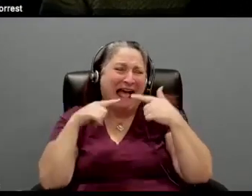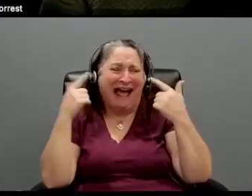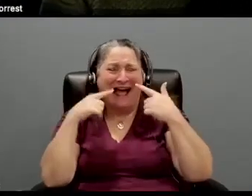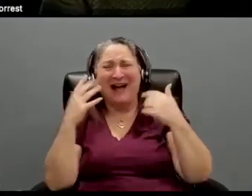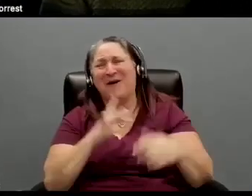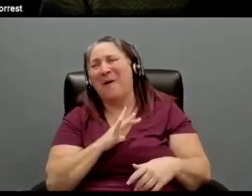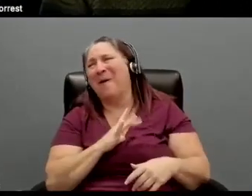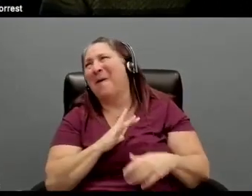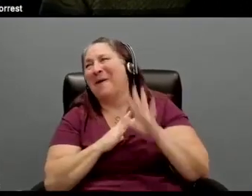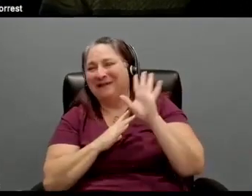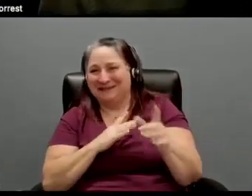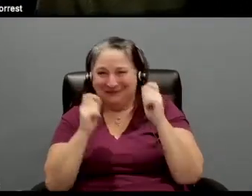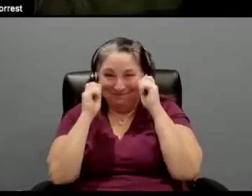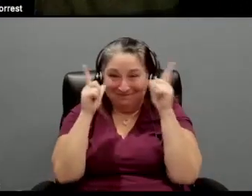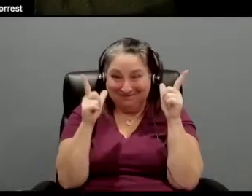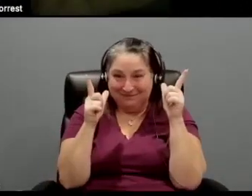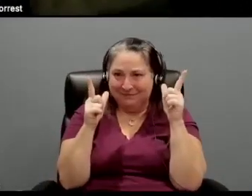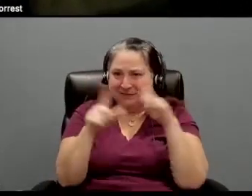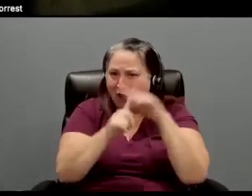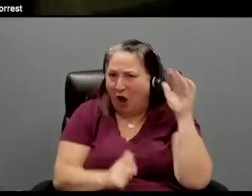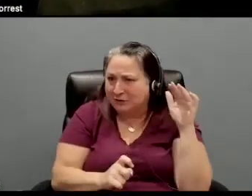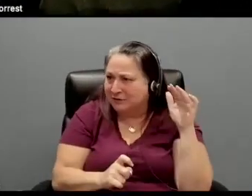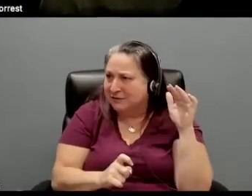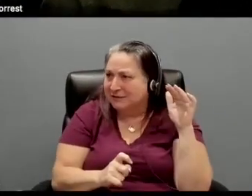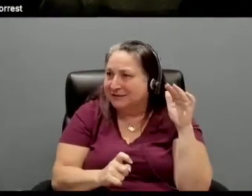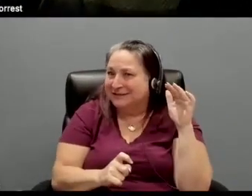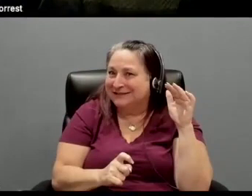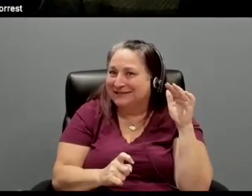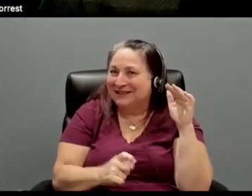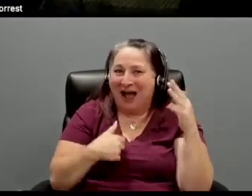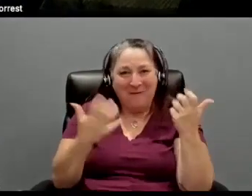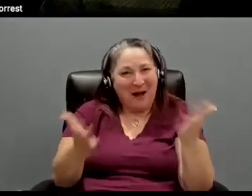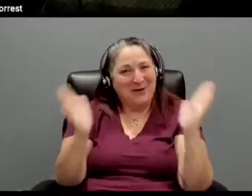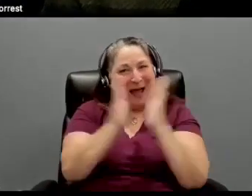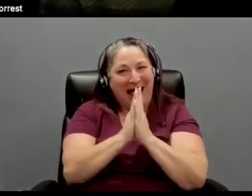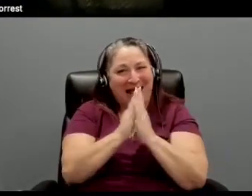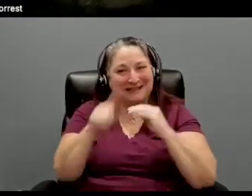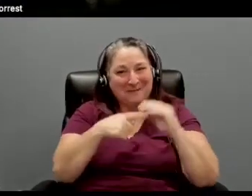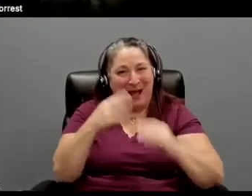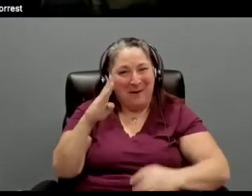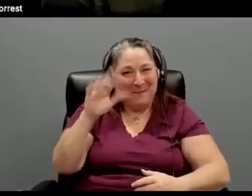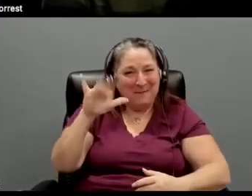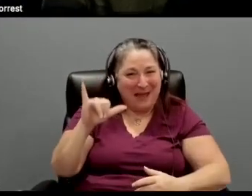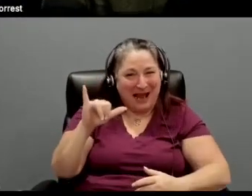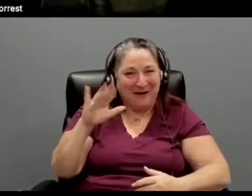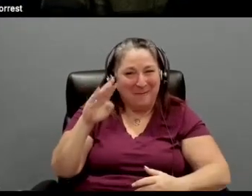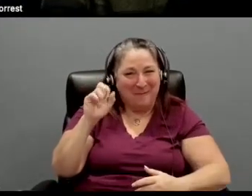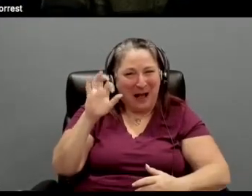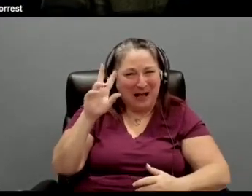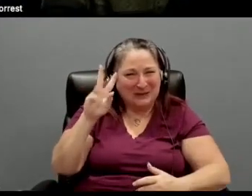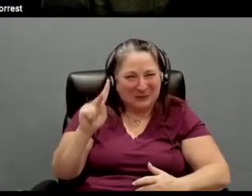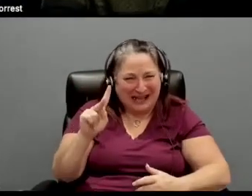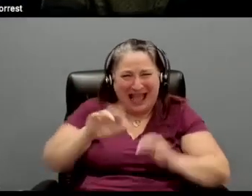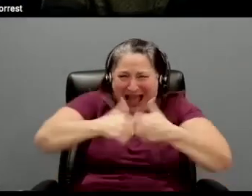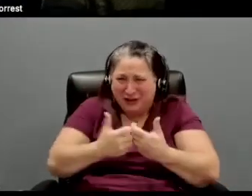Oh, he's off. He's off. Yes. I was going to ask about, about Barry. How did you get Barry for this